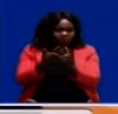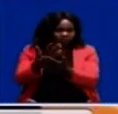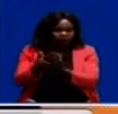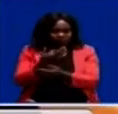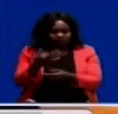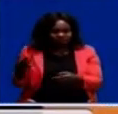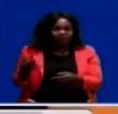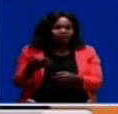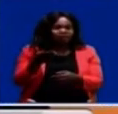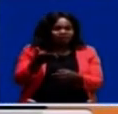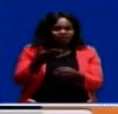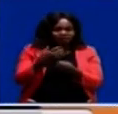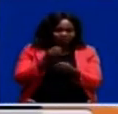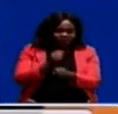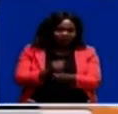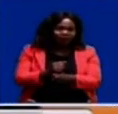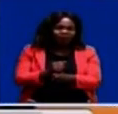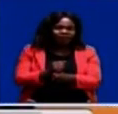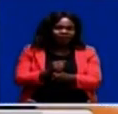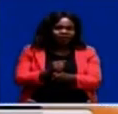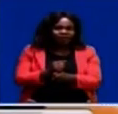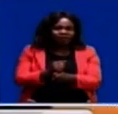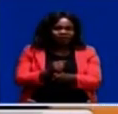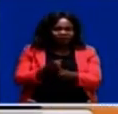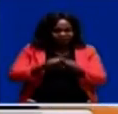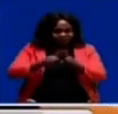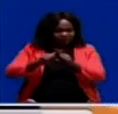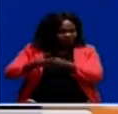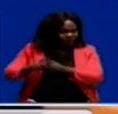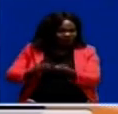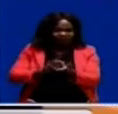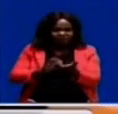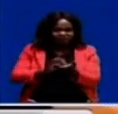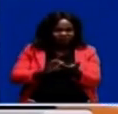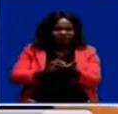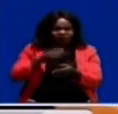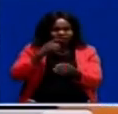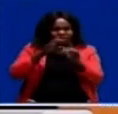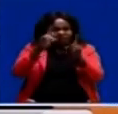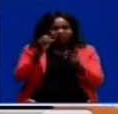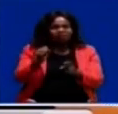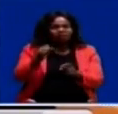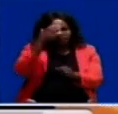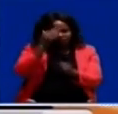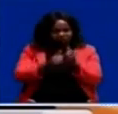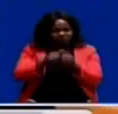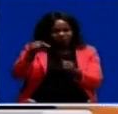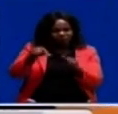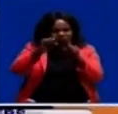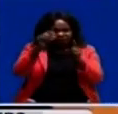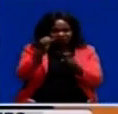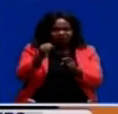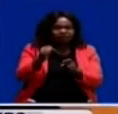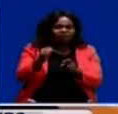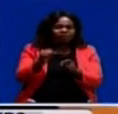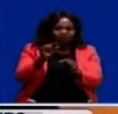where they're also producing a lot of cultivars, a lot of varieties of made seeds, we need to certify. Because quality certified seed is